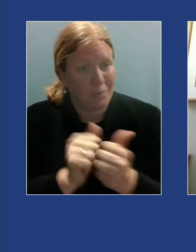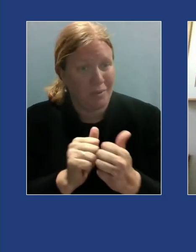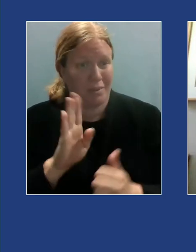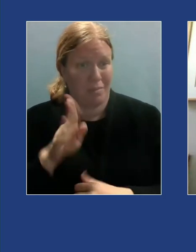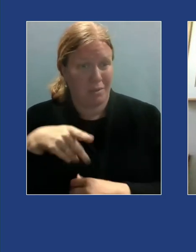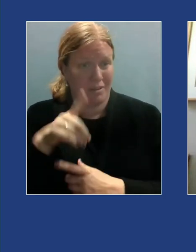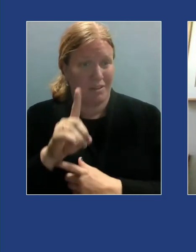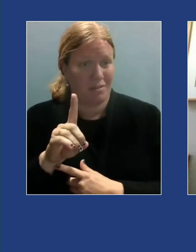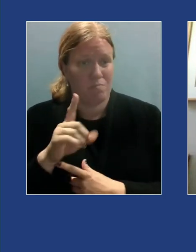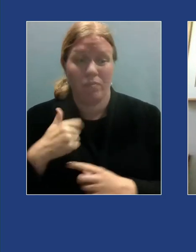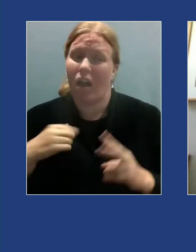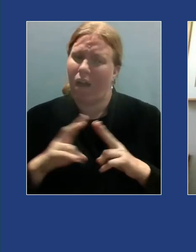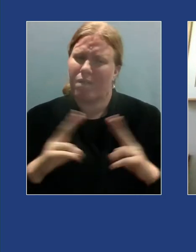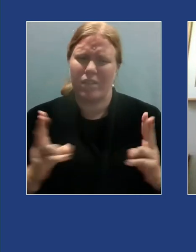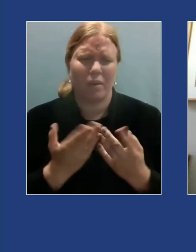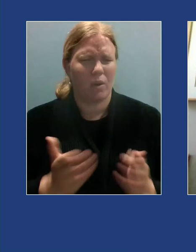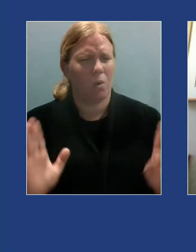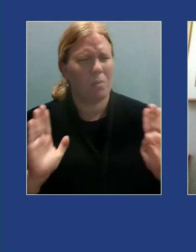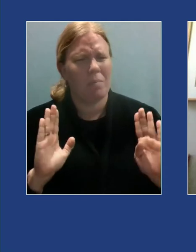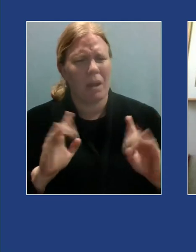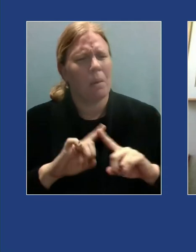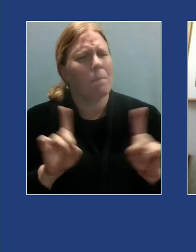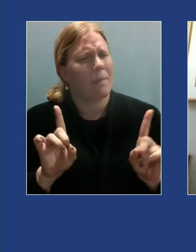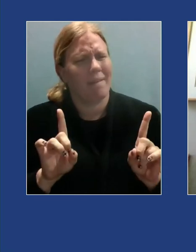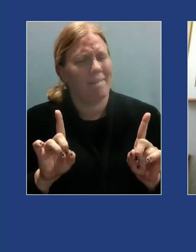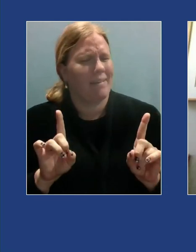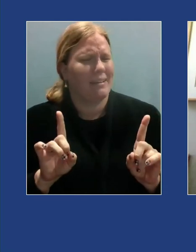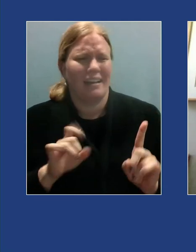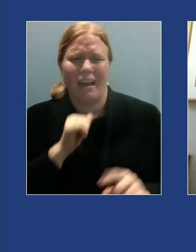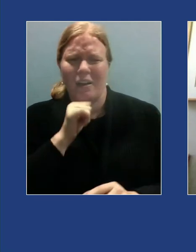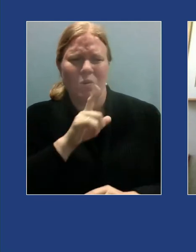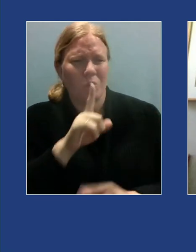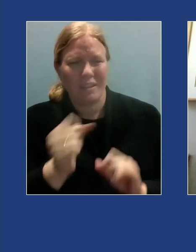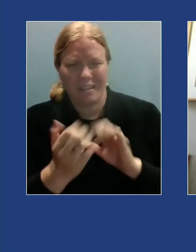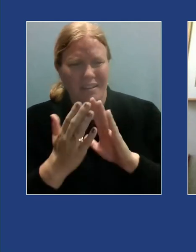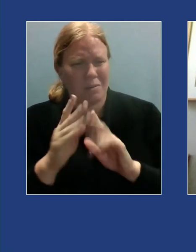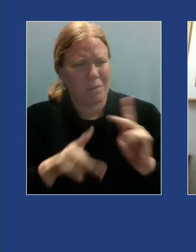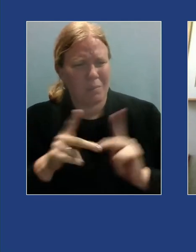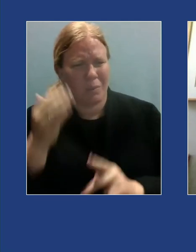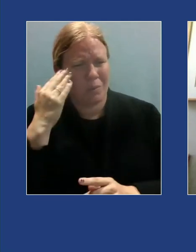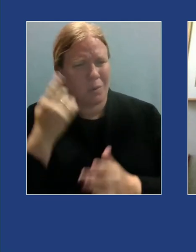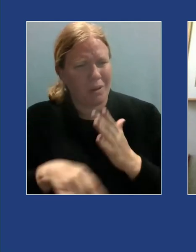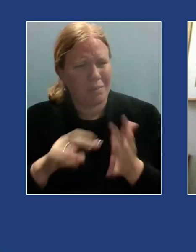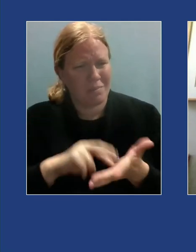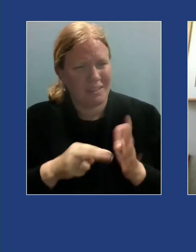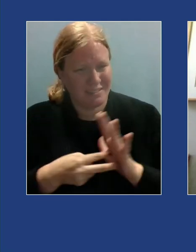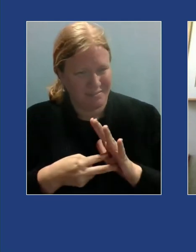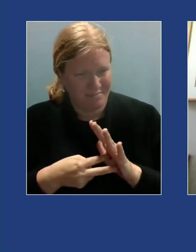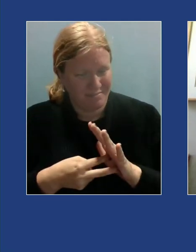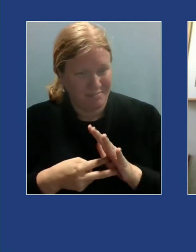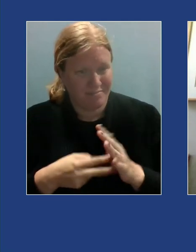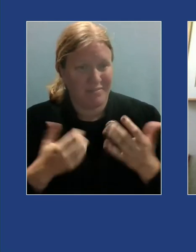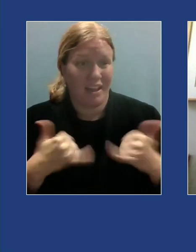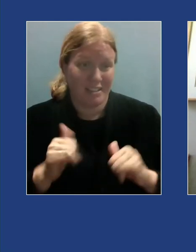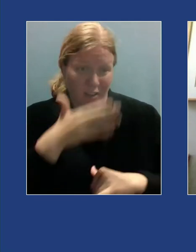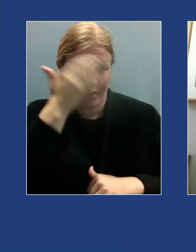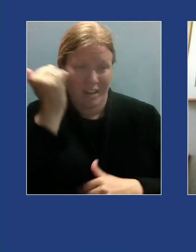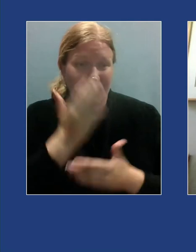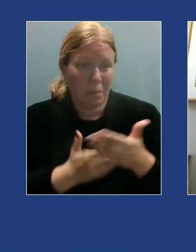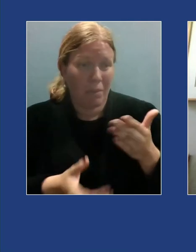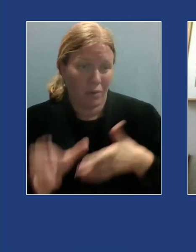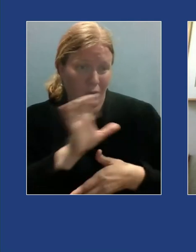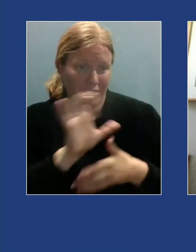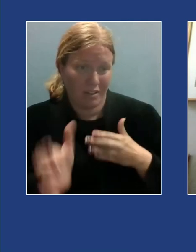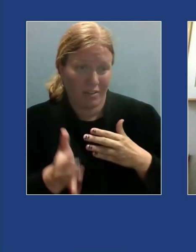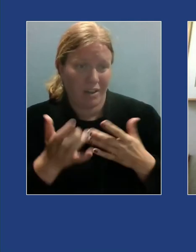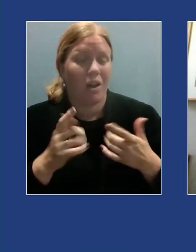very open about it but I rarely encounter someone who really knows what it is I still forget some of the criteria when I'm trying to explain it